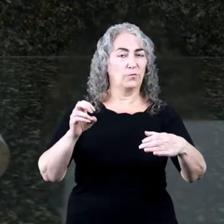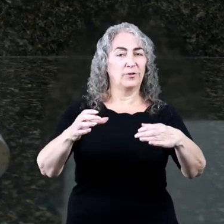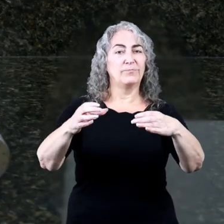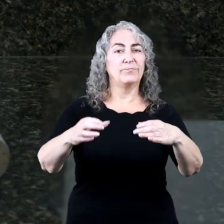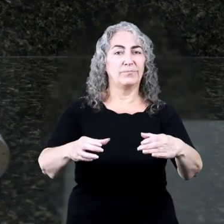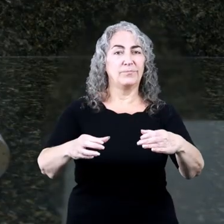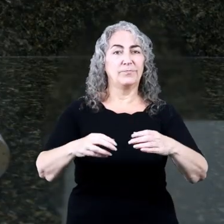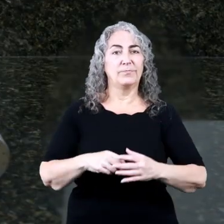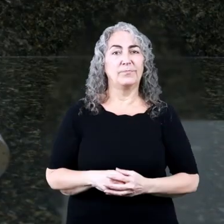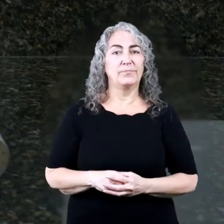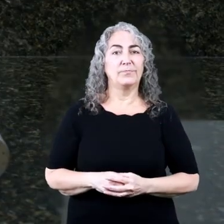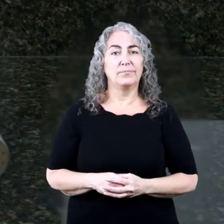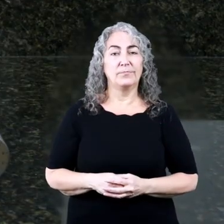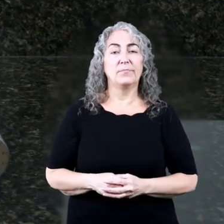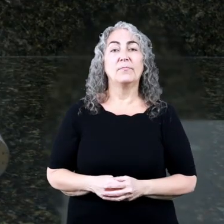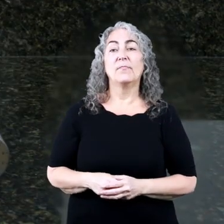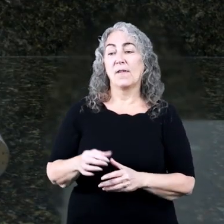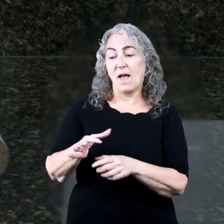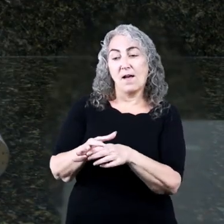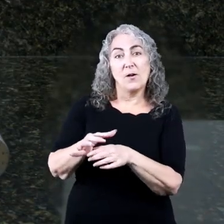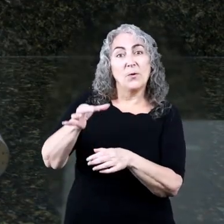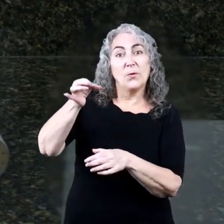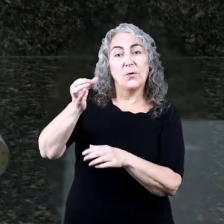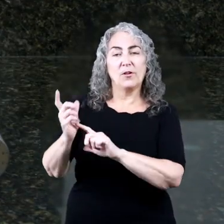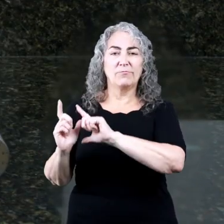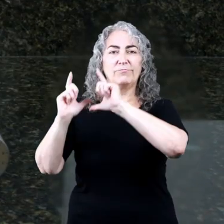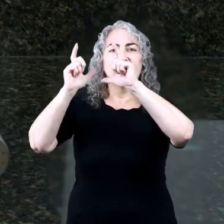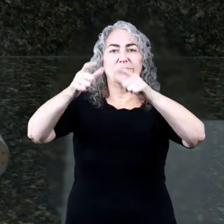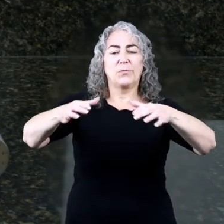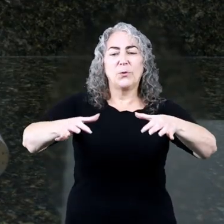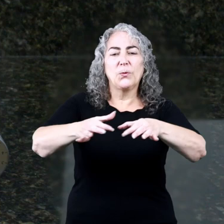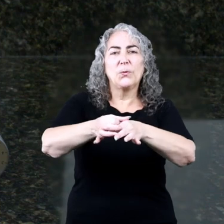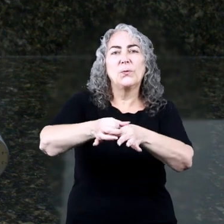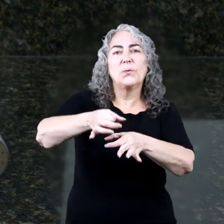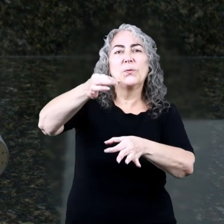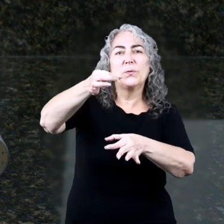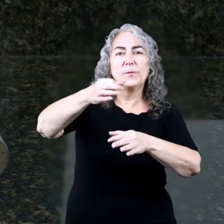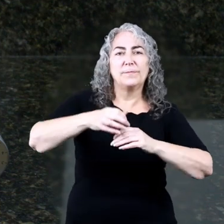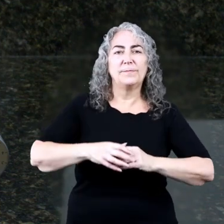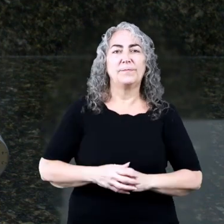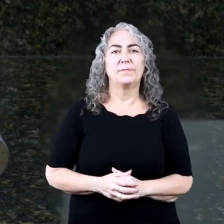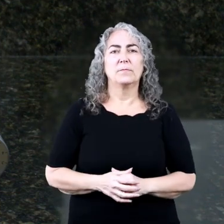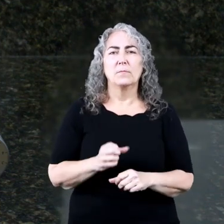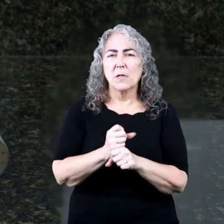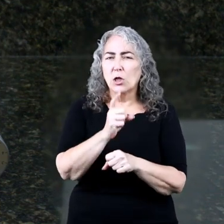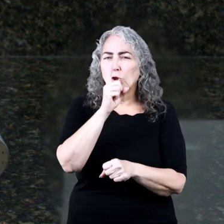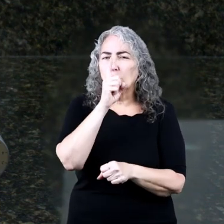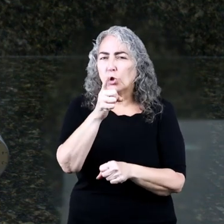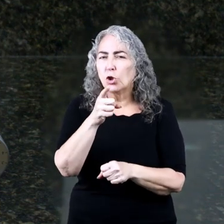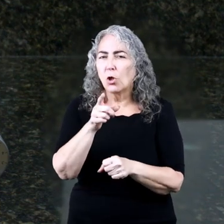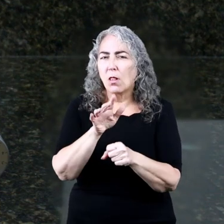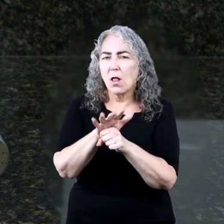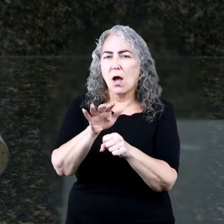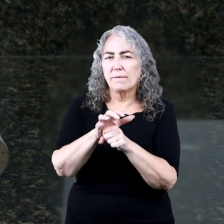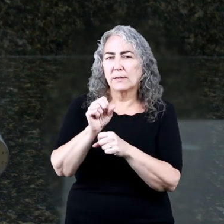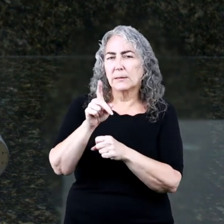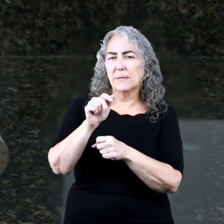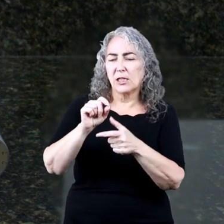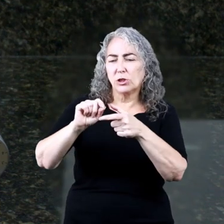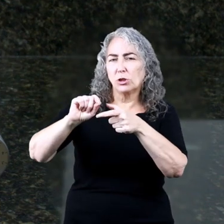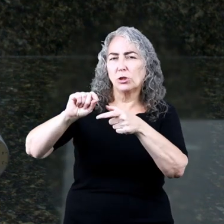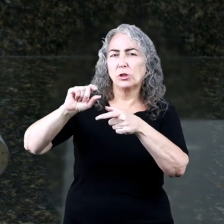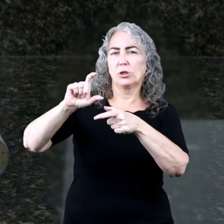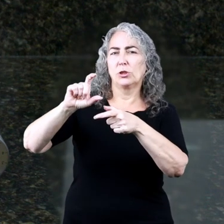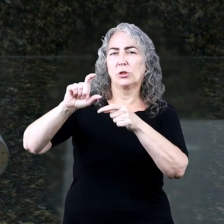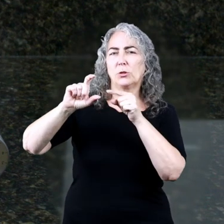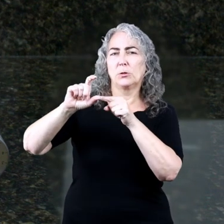it on the stove. Second, place the funnel in the pot upside down. Make sure you leave enough space